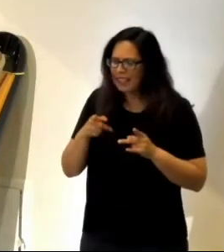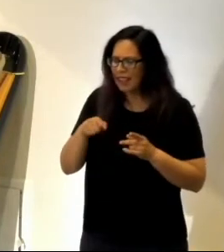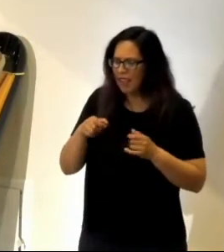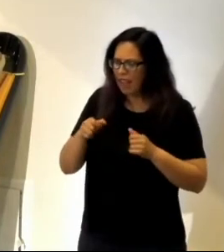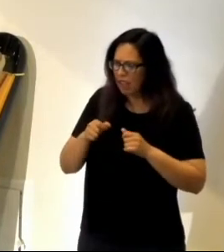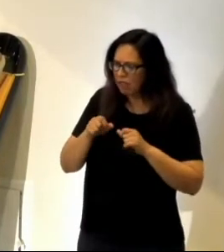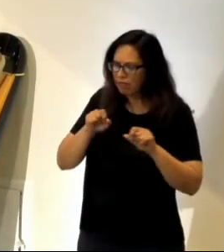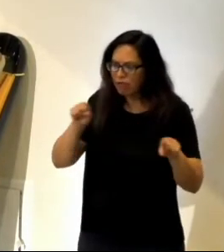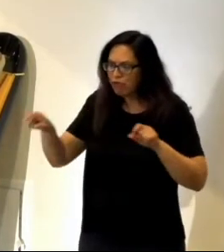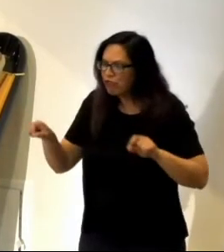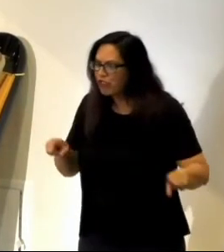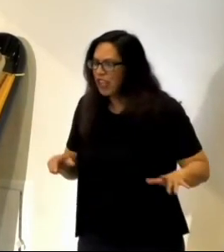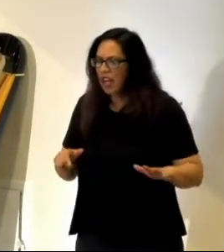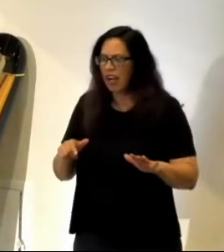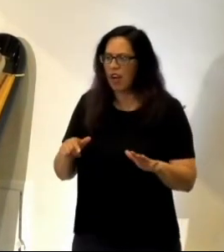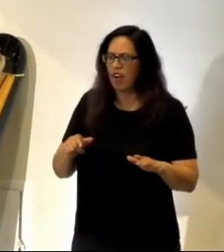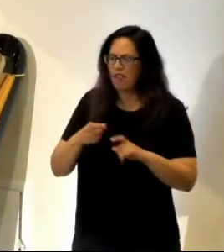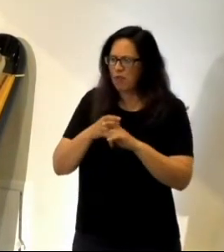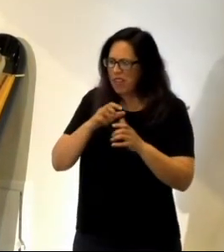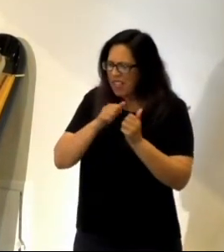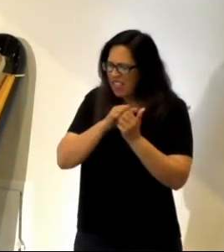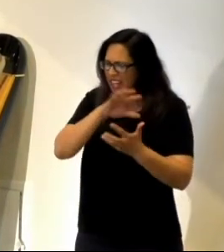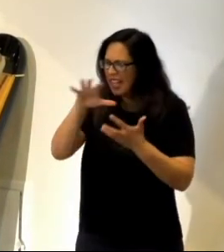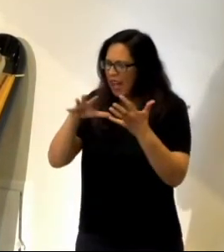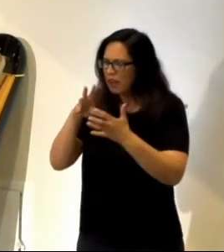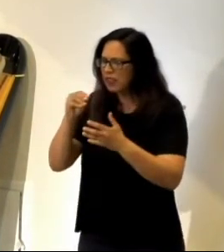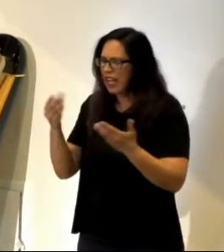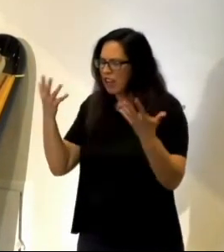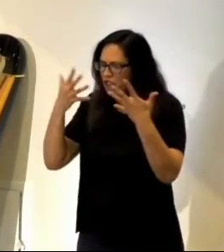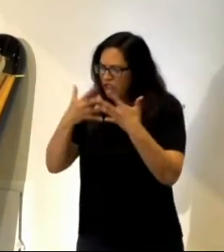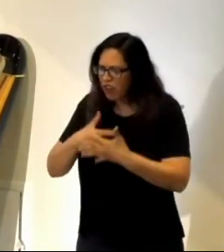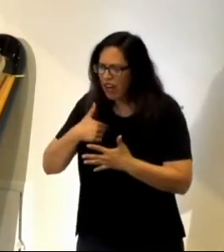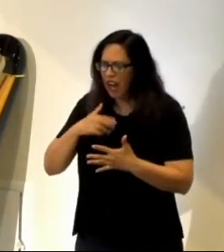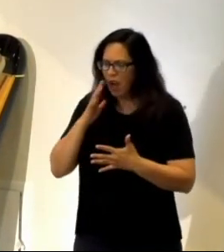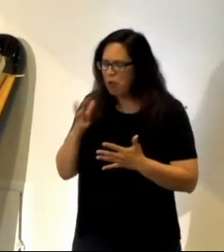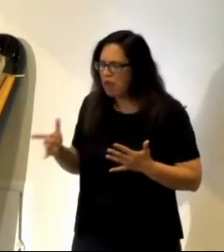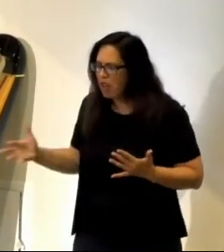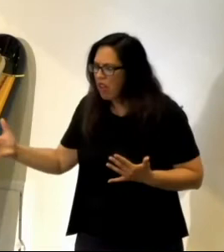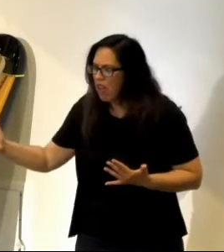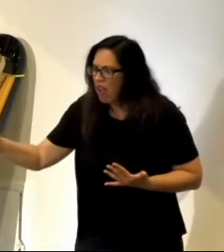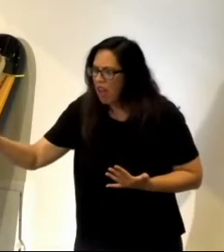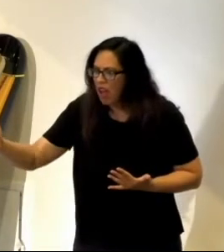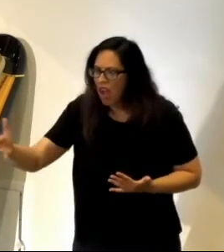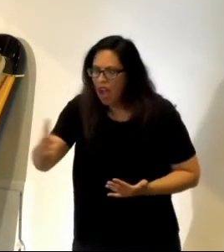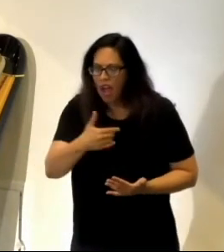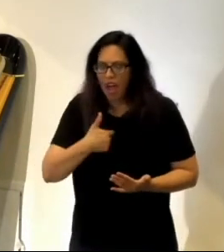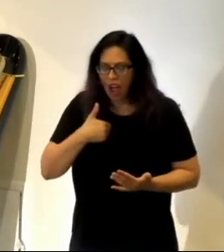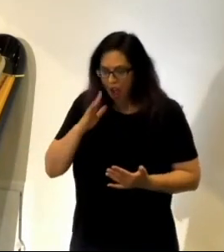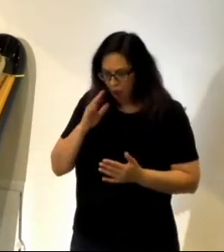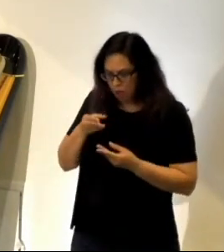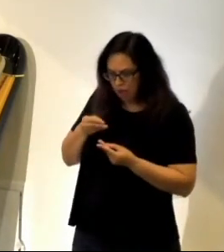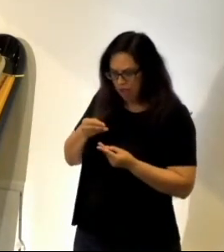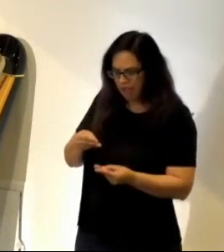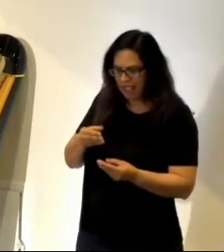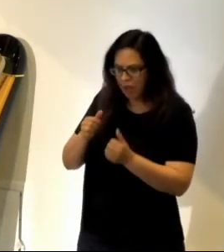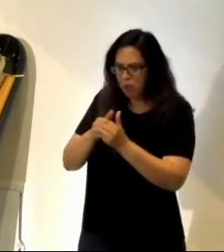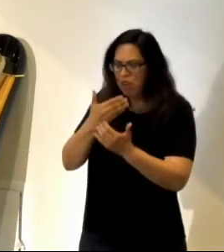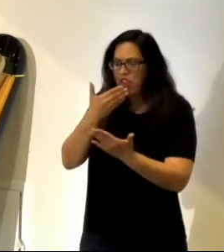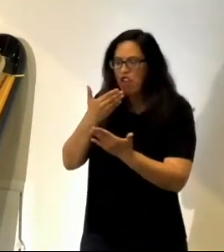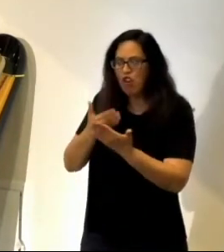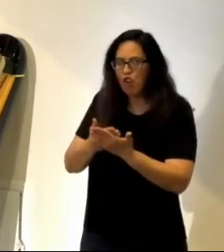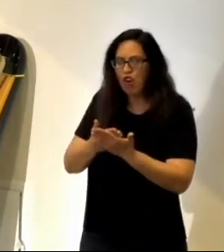and darkness. I will bring them from the peoples. I will gather them. I will feed them. I will feed them with good